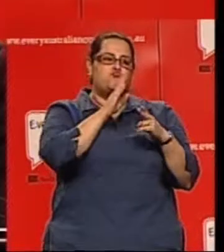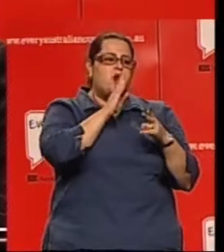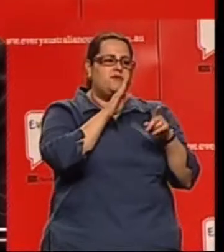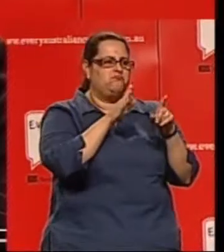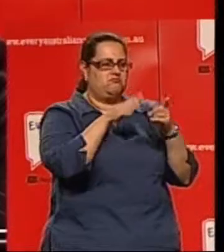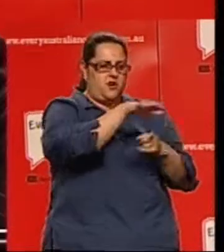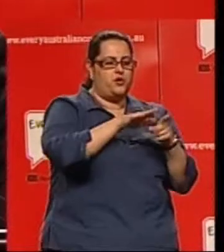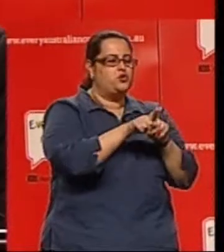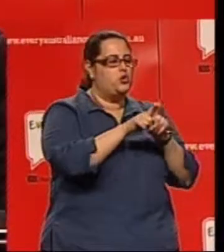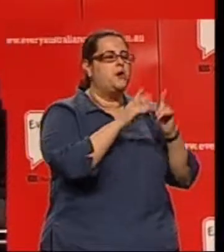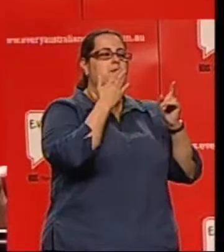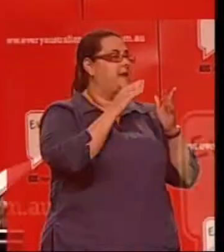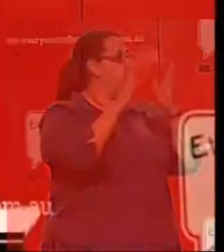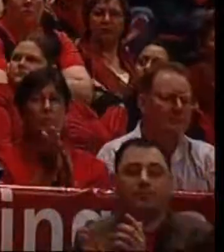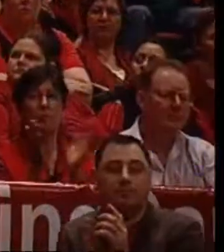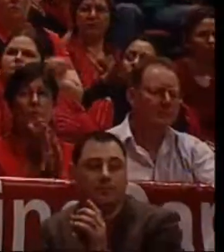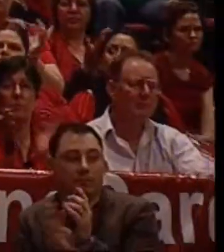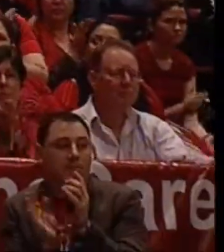Please welcome Mr John Walsh.